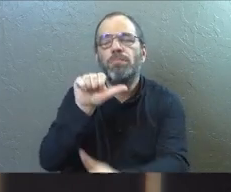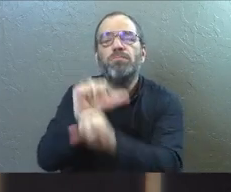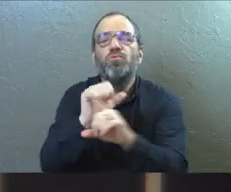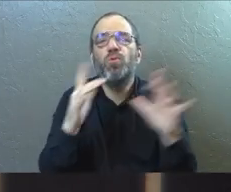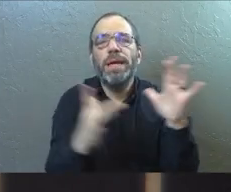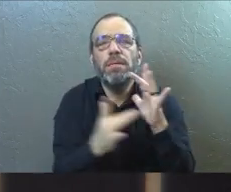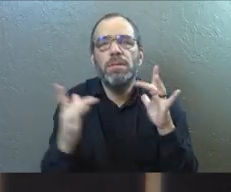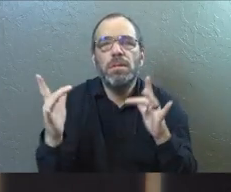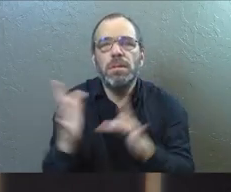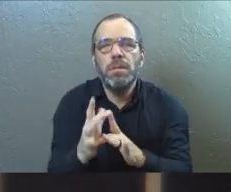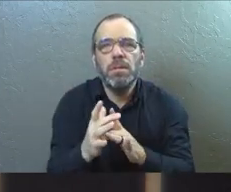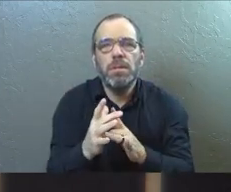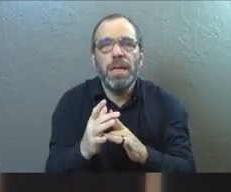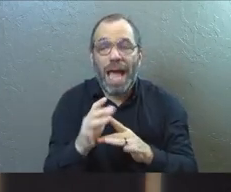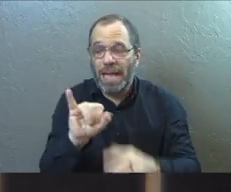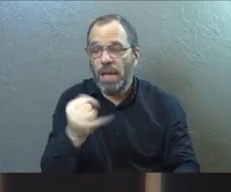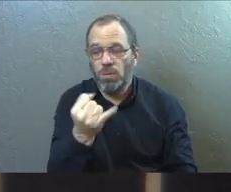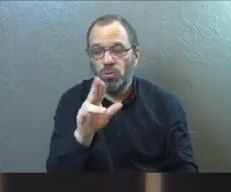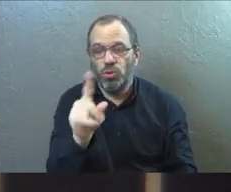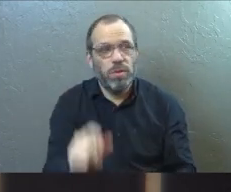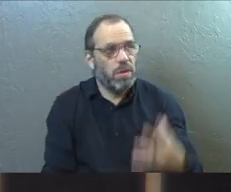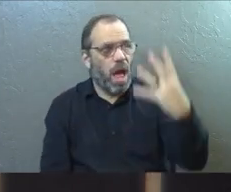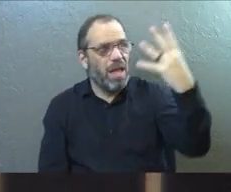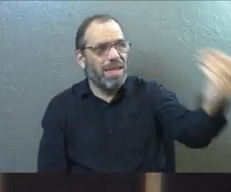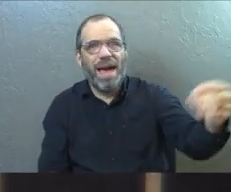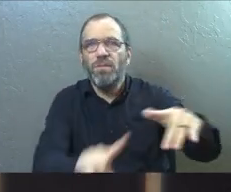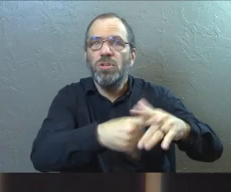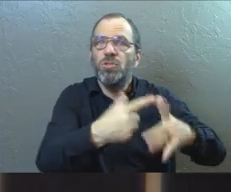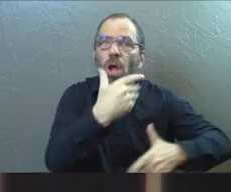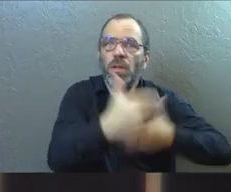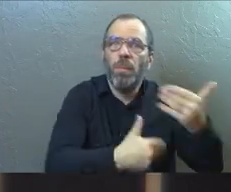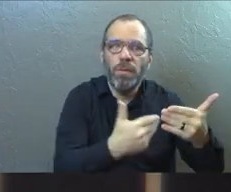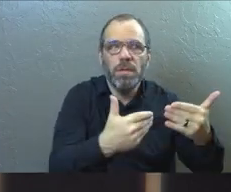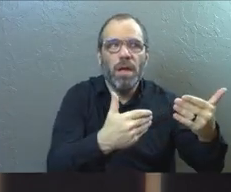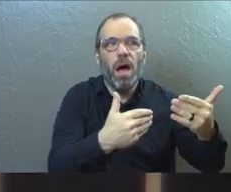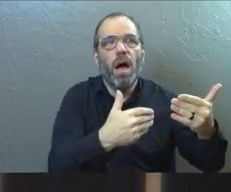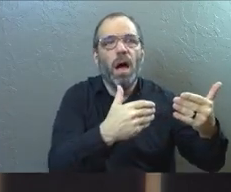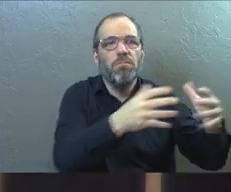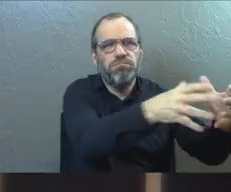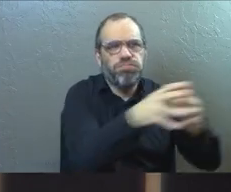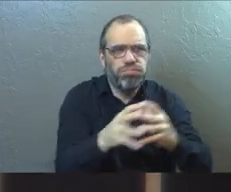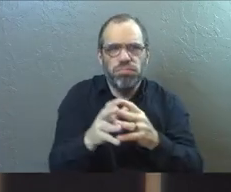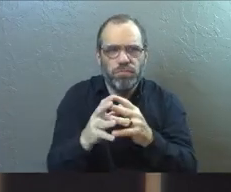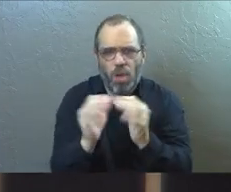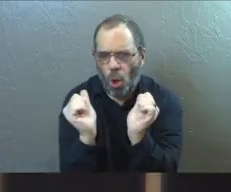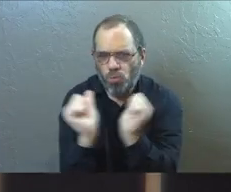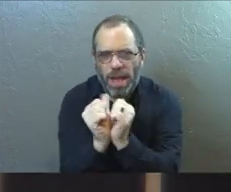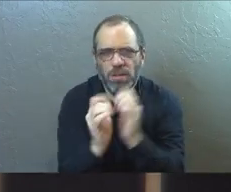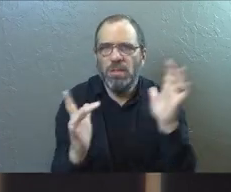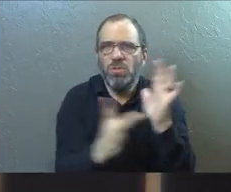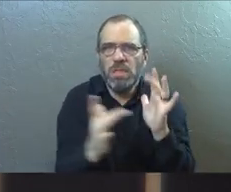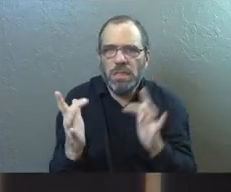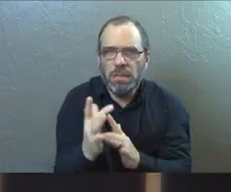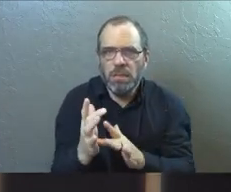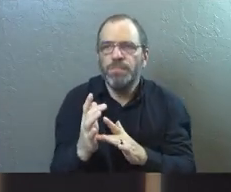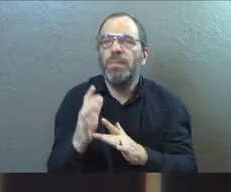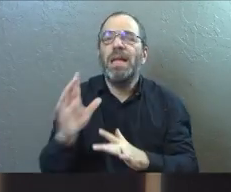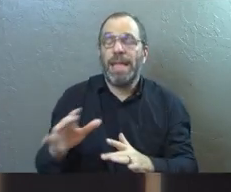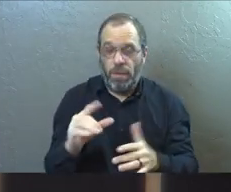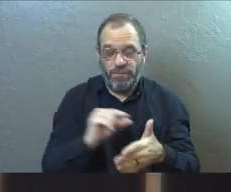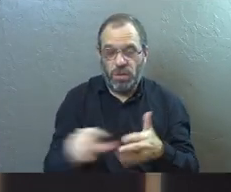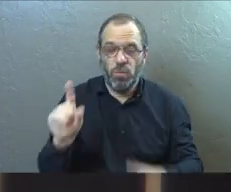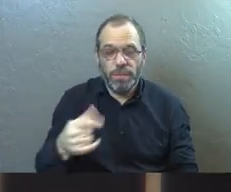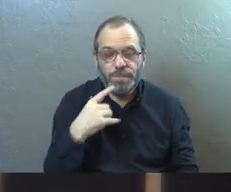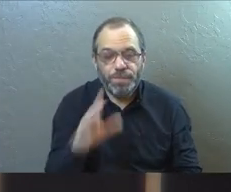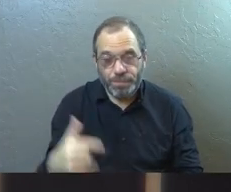point, he's already left to start the process of having Jesus arrested. And then Jesus comes in, verse